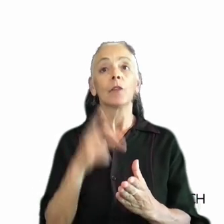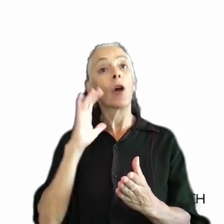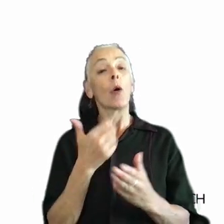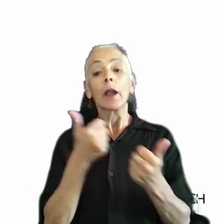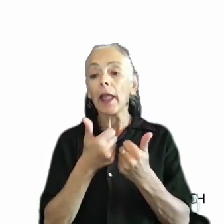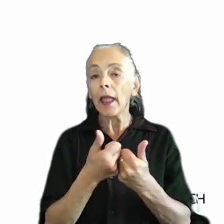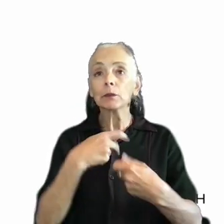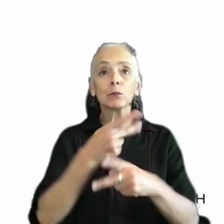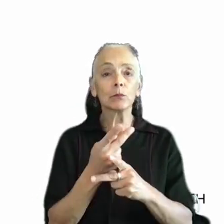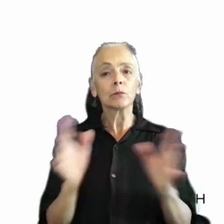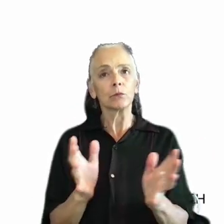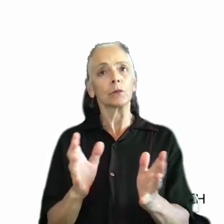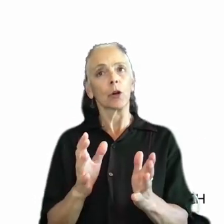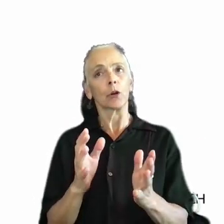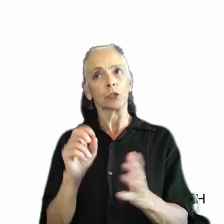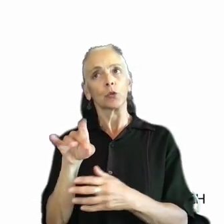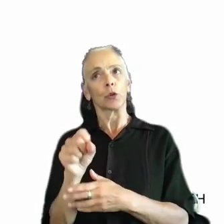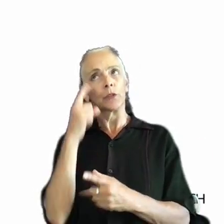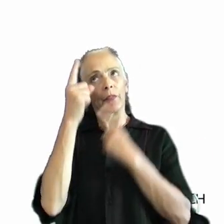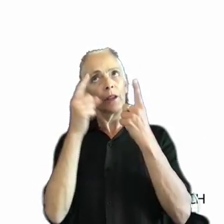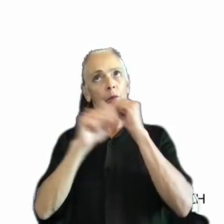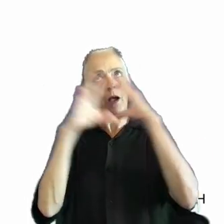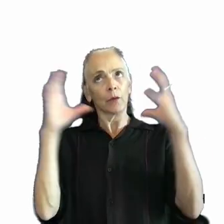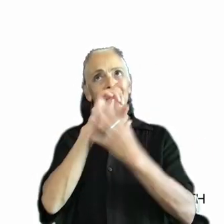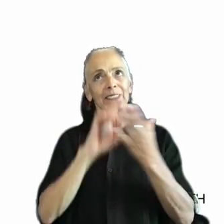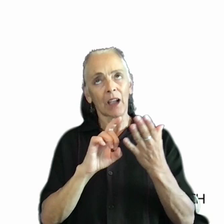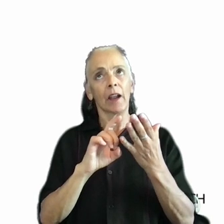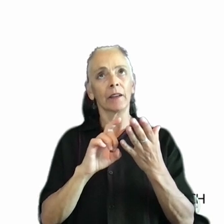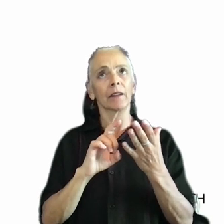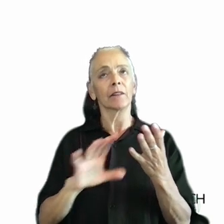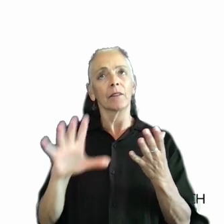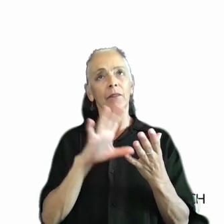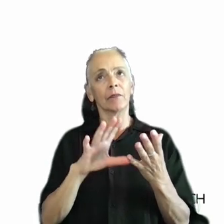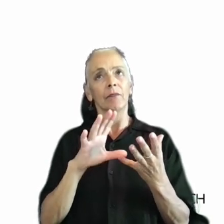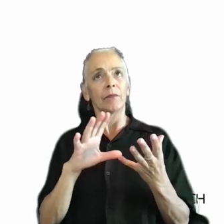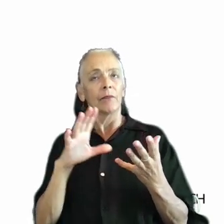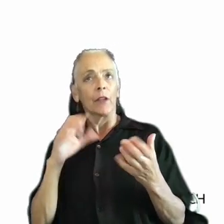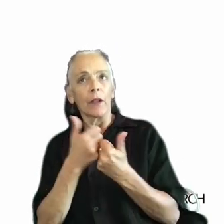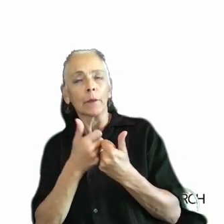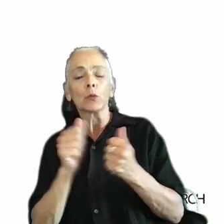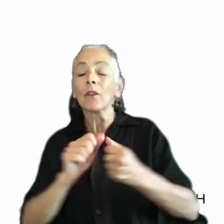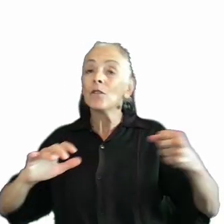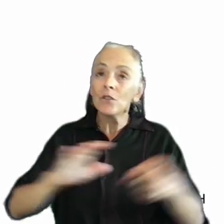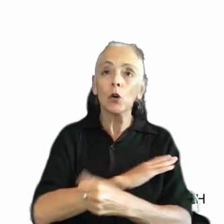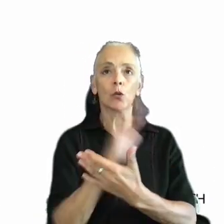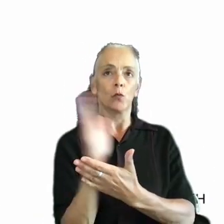studios to think about designing their features and experiences with that full range of human experiences in mind from the start.